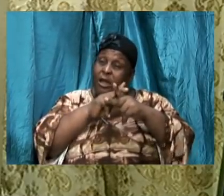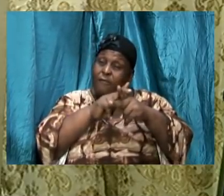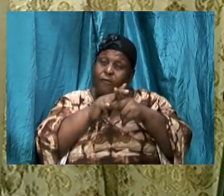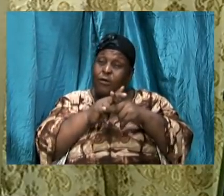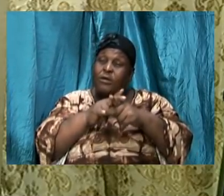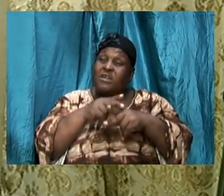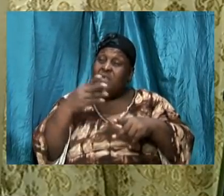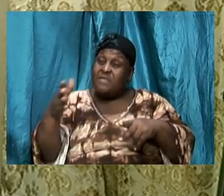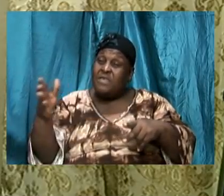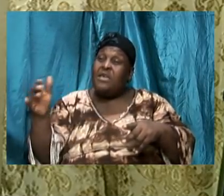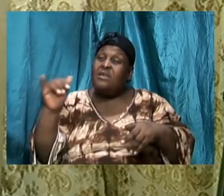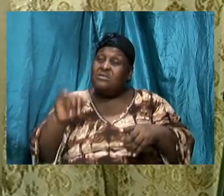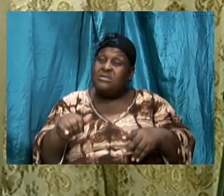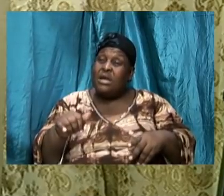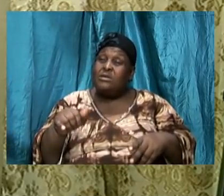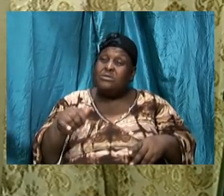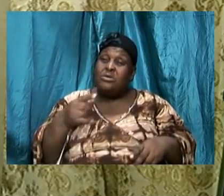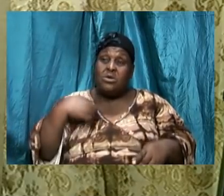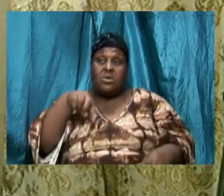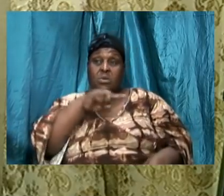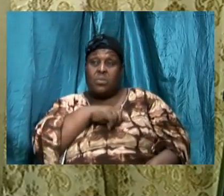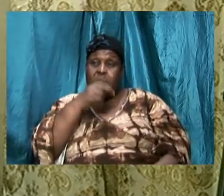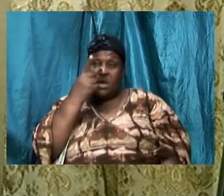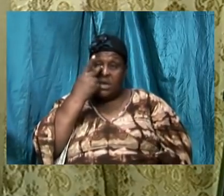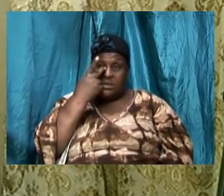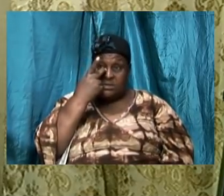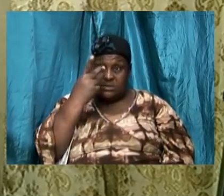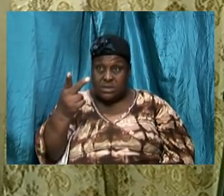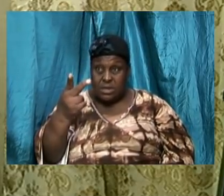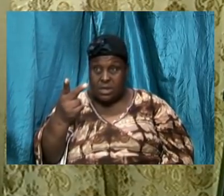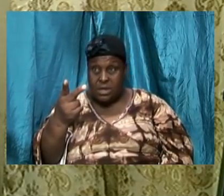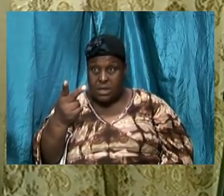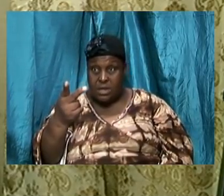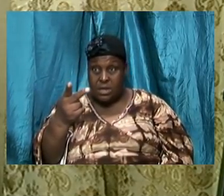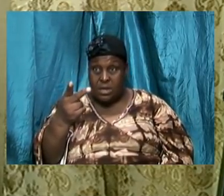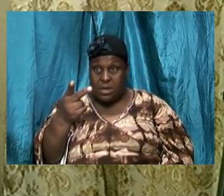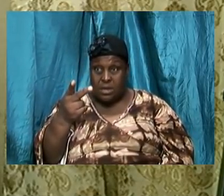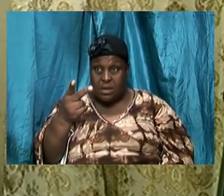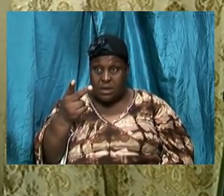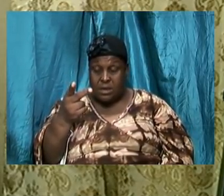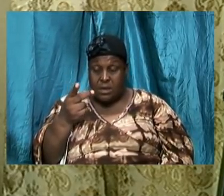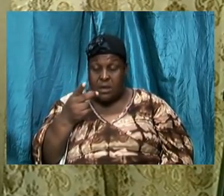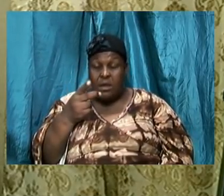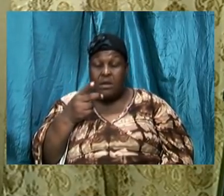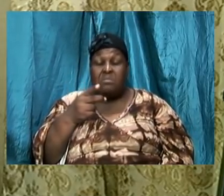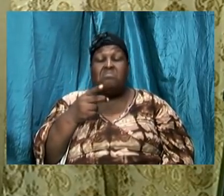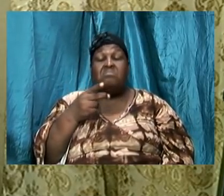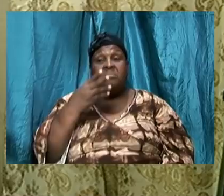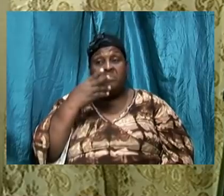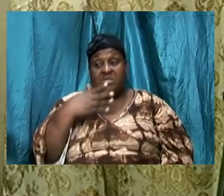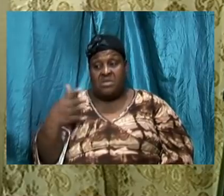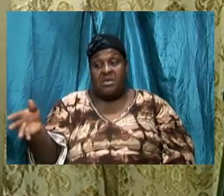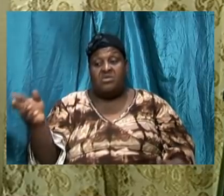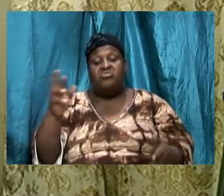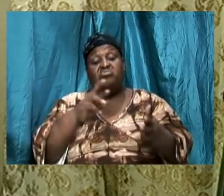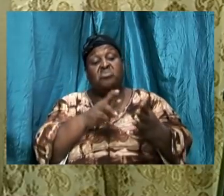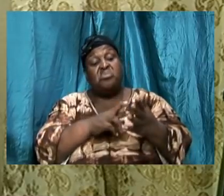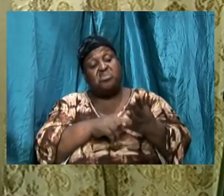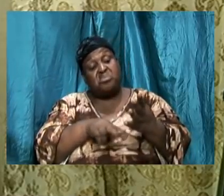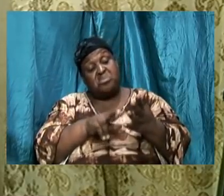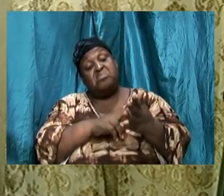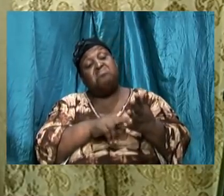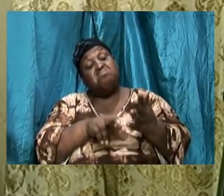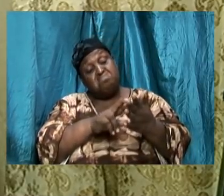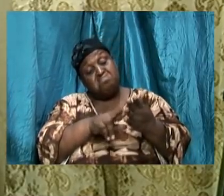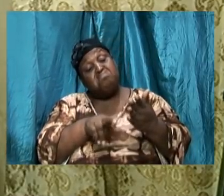into our eyes, which means the things that we watch, which means the things that we read, which means the